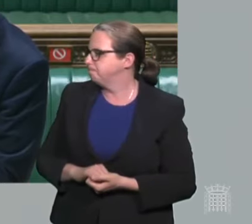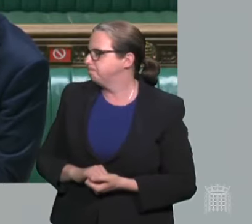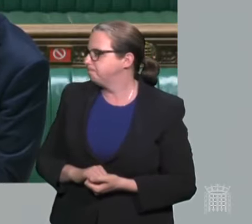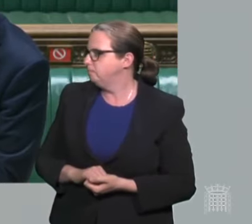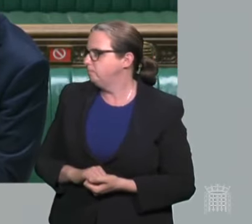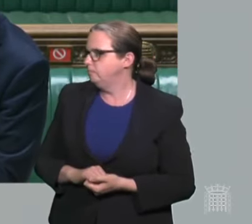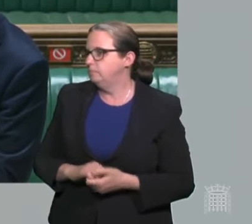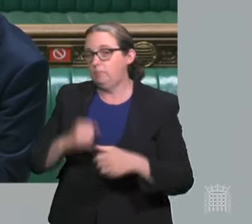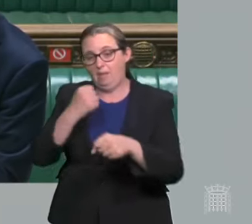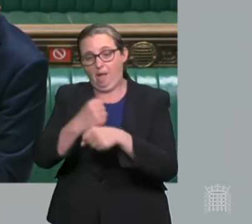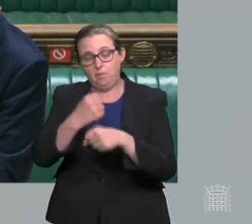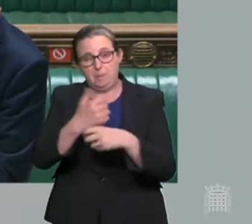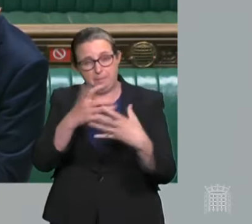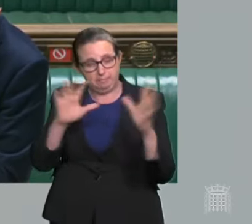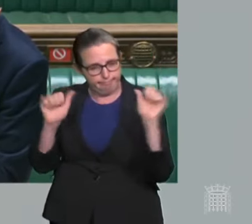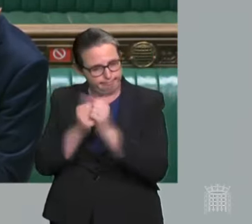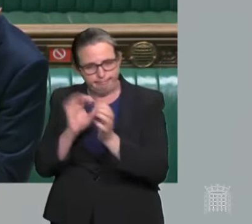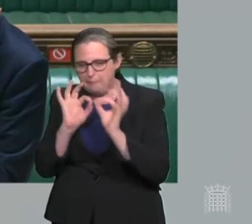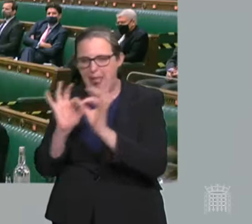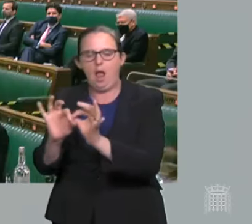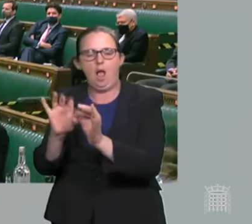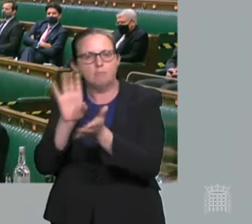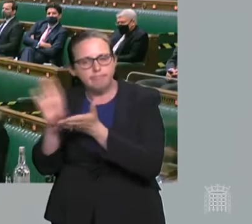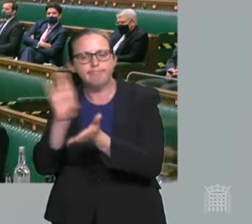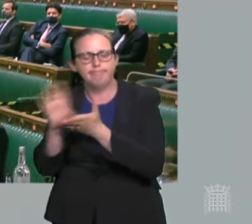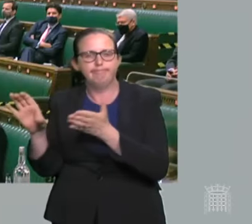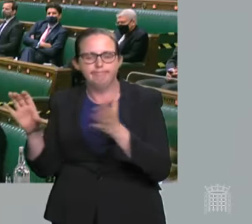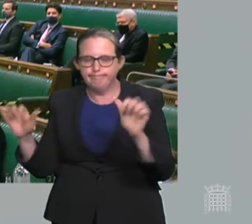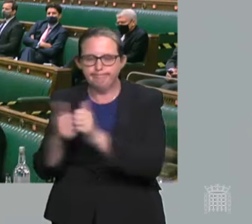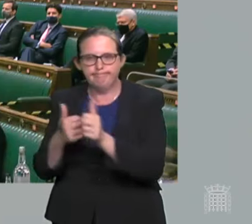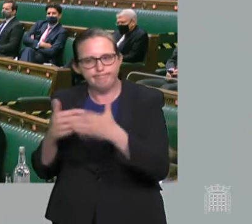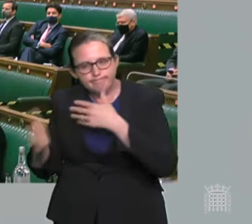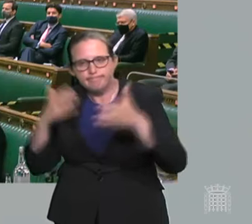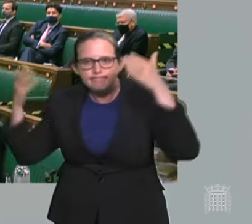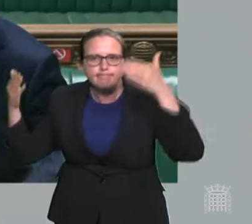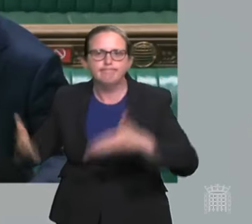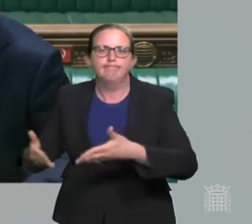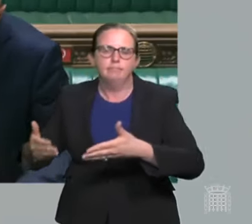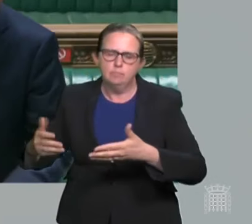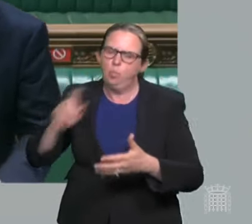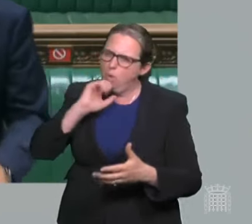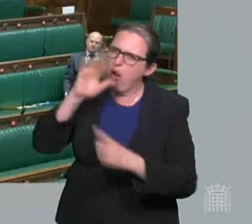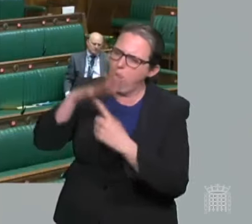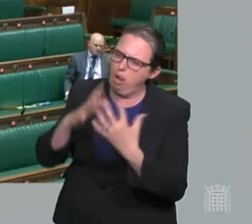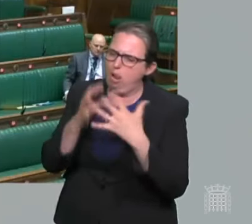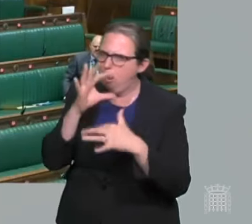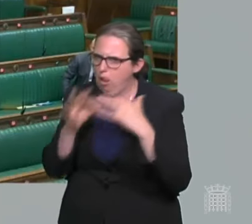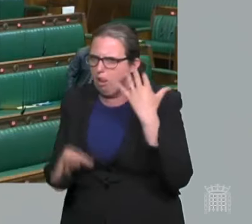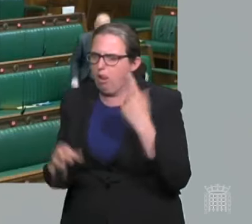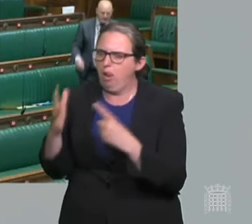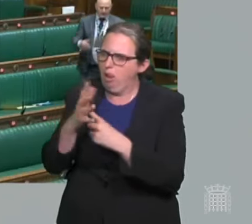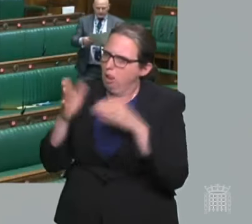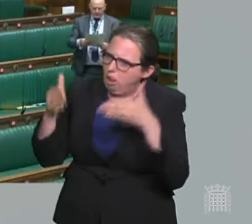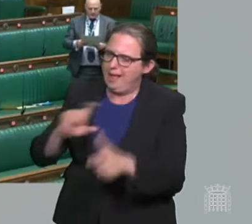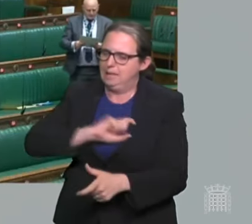funding in the billions to help with that, but there will be a lot more to come in dealing with the priorities, especially cancer. Neil Hanvey.